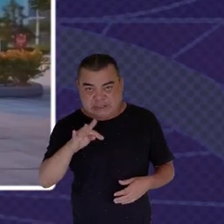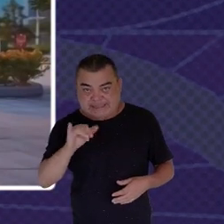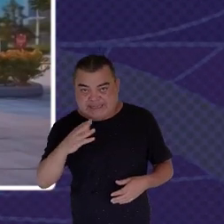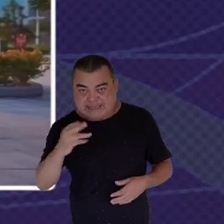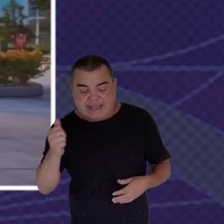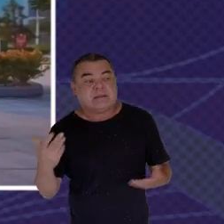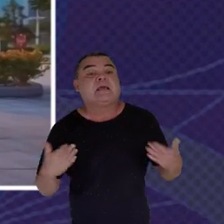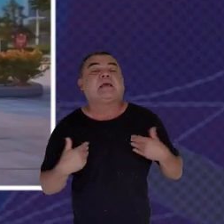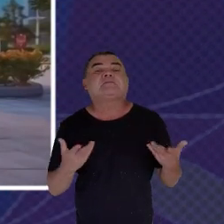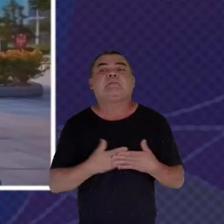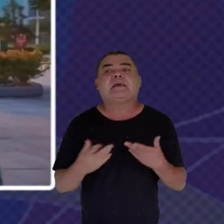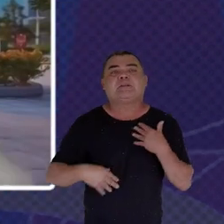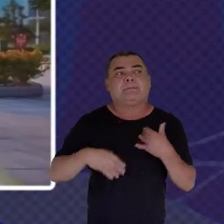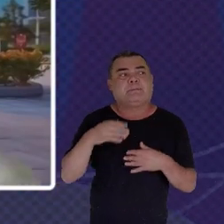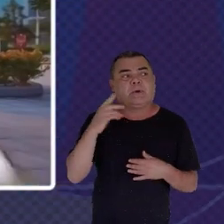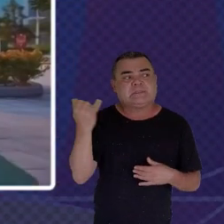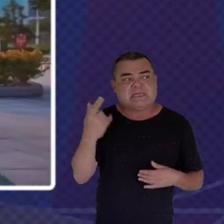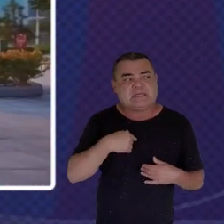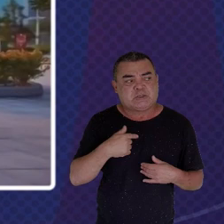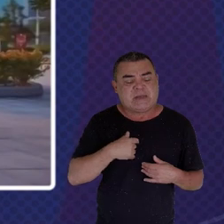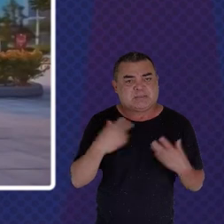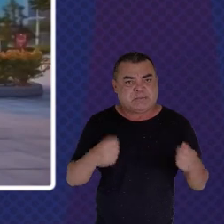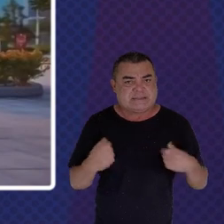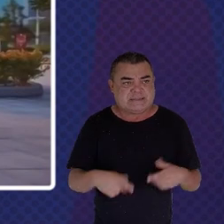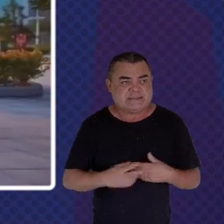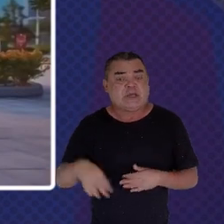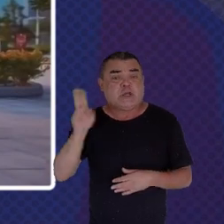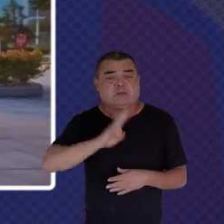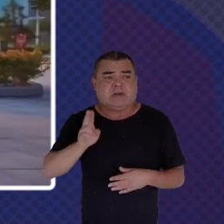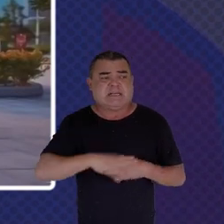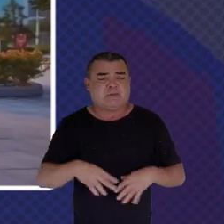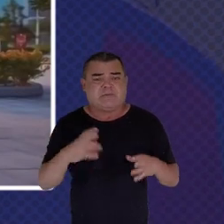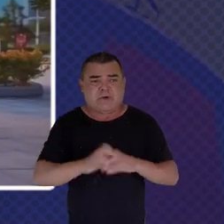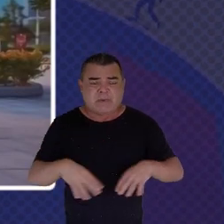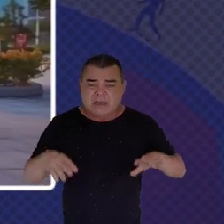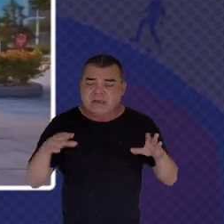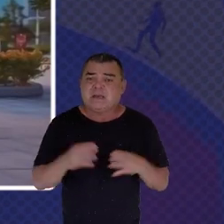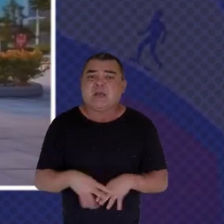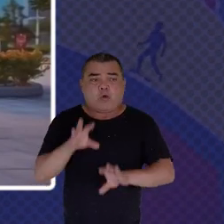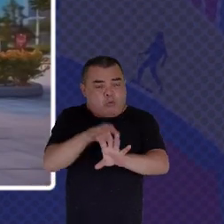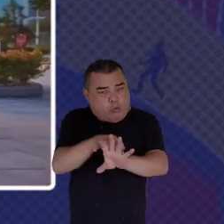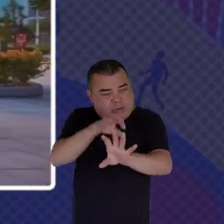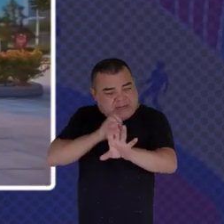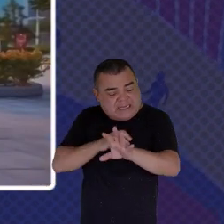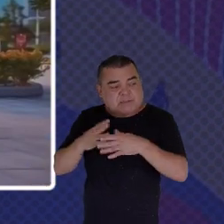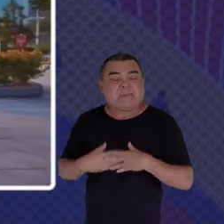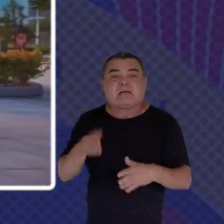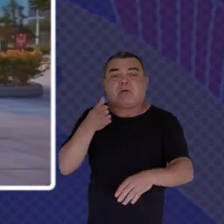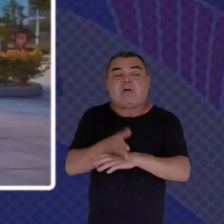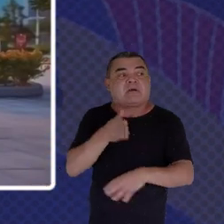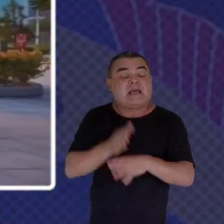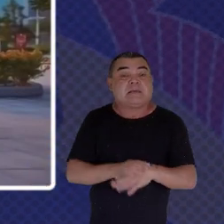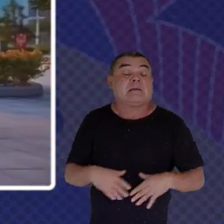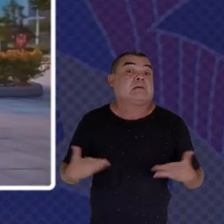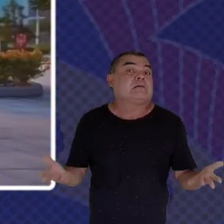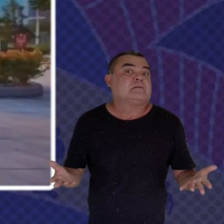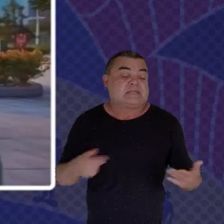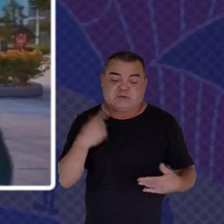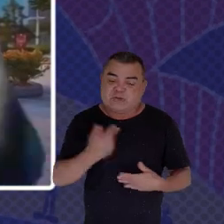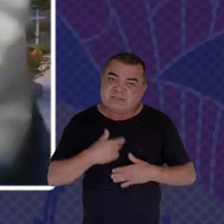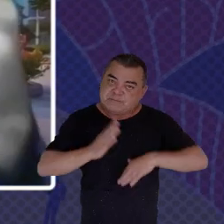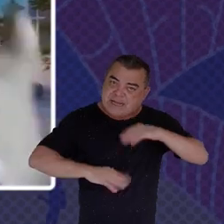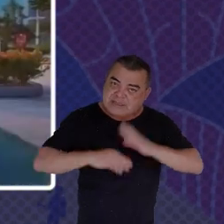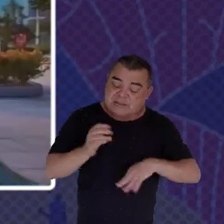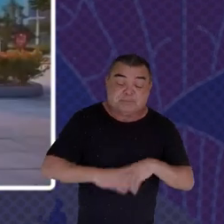Concrete way in which we implement Agility in our regulatory practices The second thing is to keep in mind The